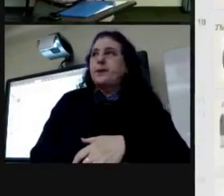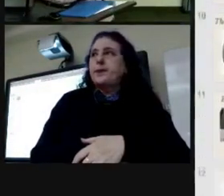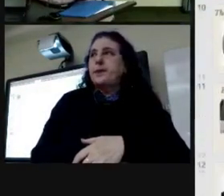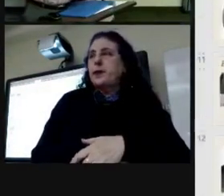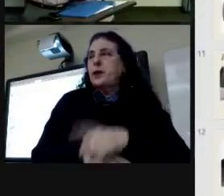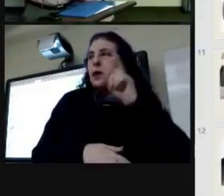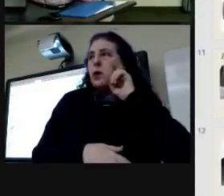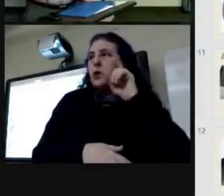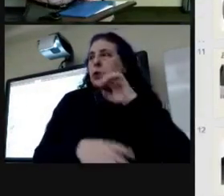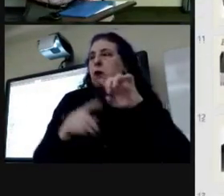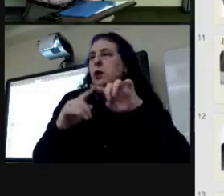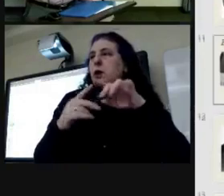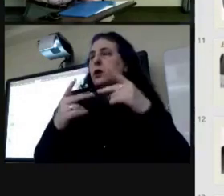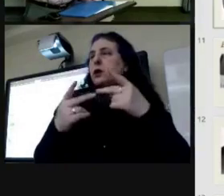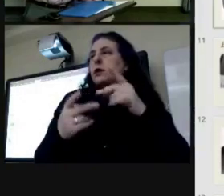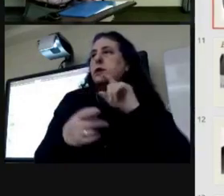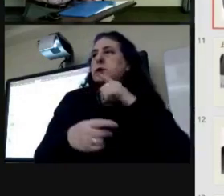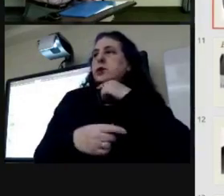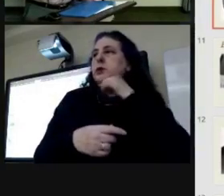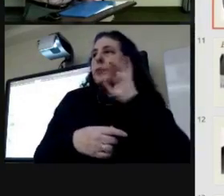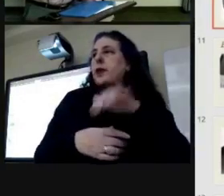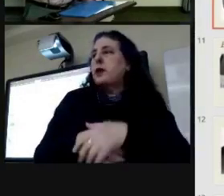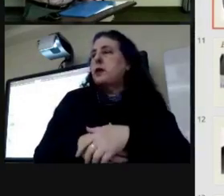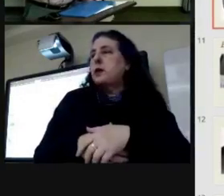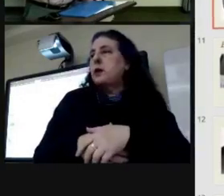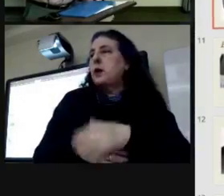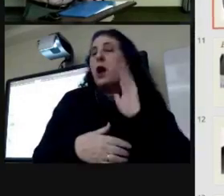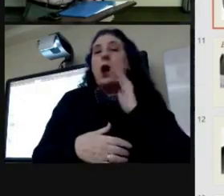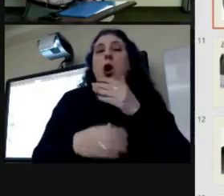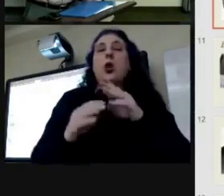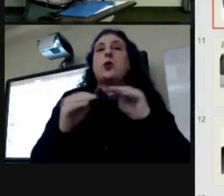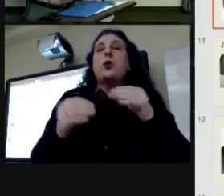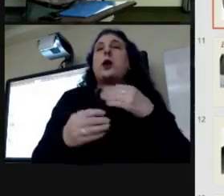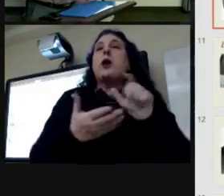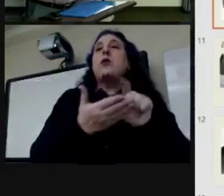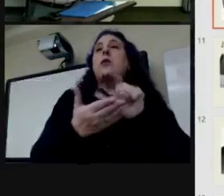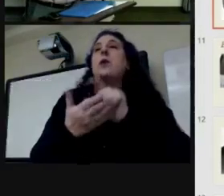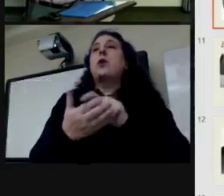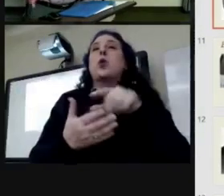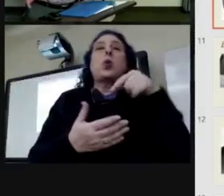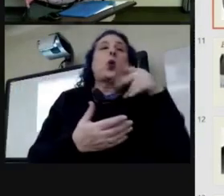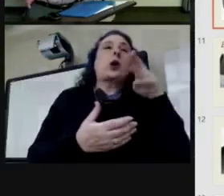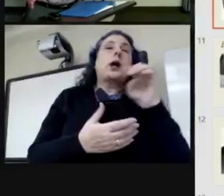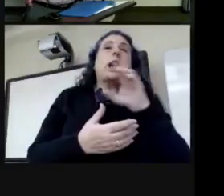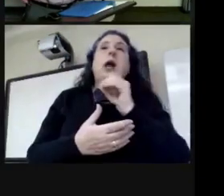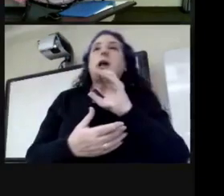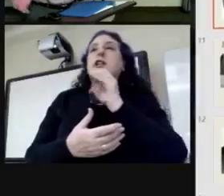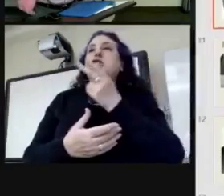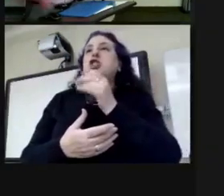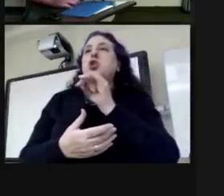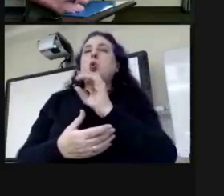elsewhere, so I was curious about that. Yeah, actually at our museum we have bottles for both quinine and cinchona.